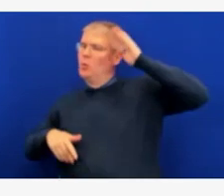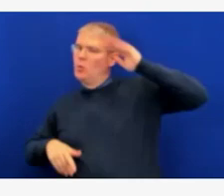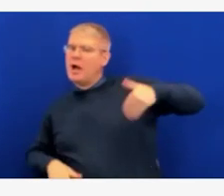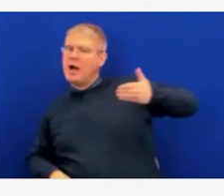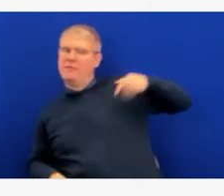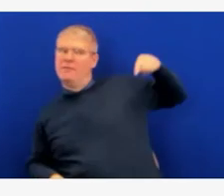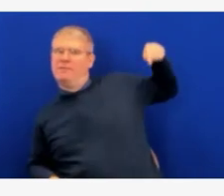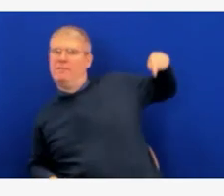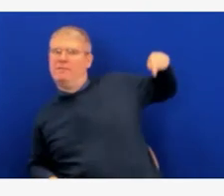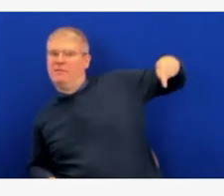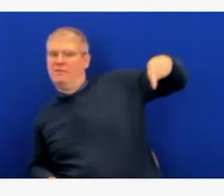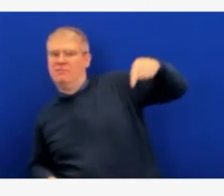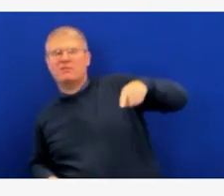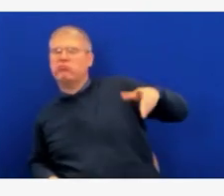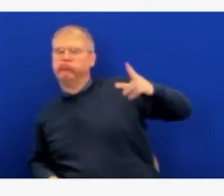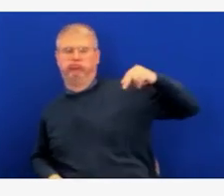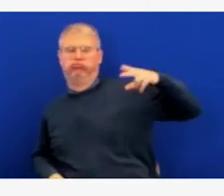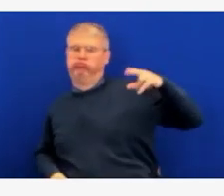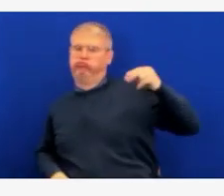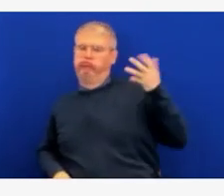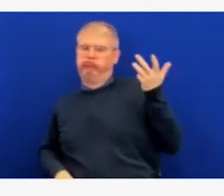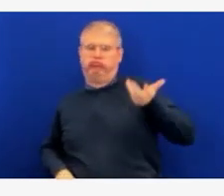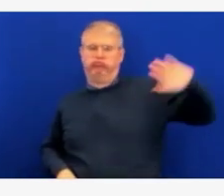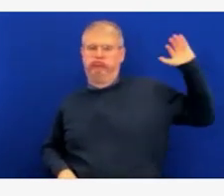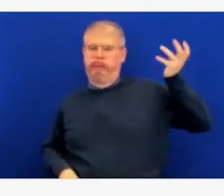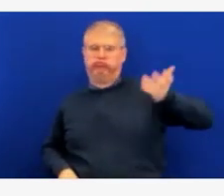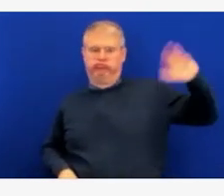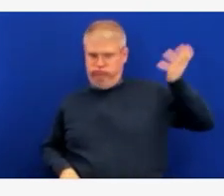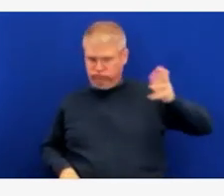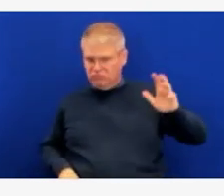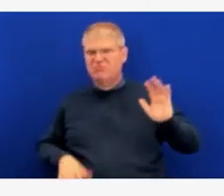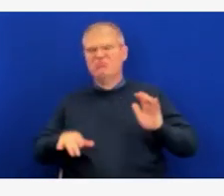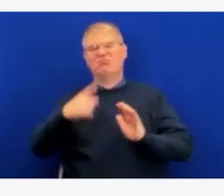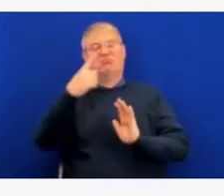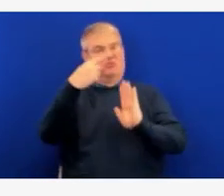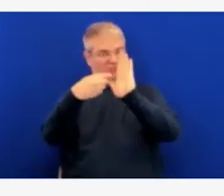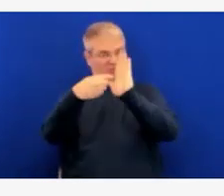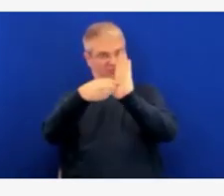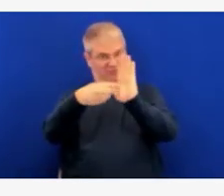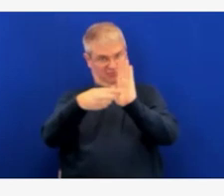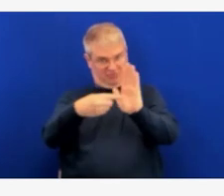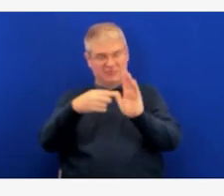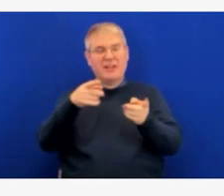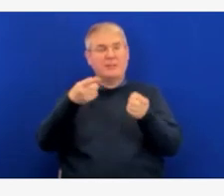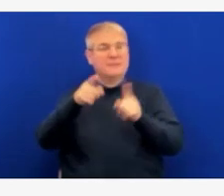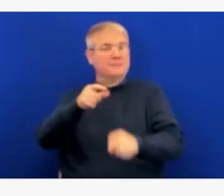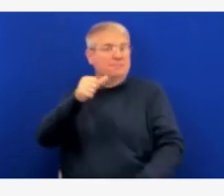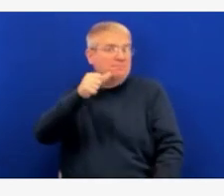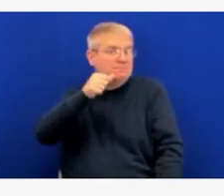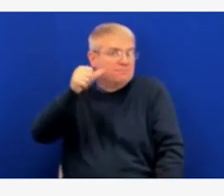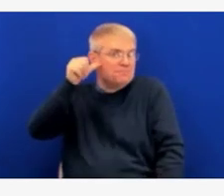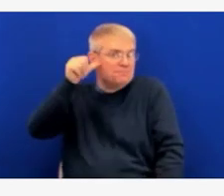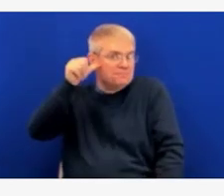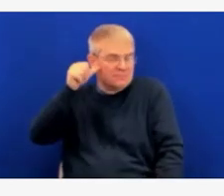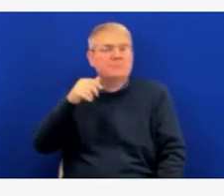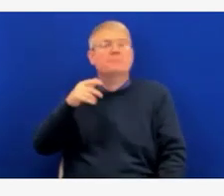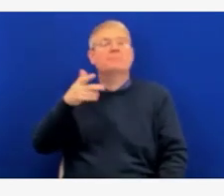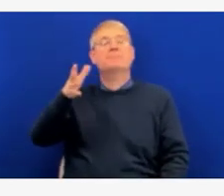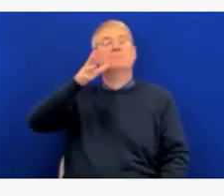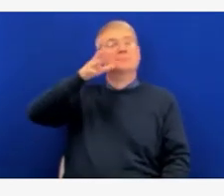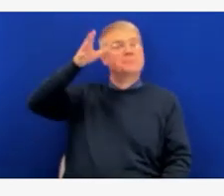vaccinate themselves but feeling more reluctant and more cautious about vaccinating their children. And I think that probably